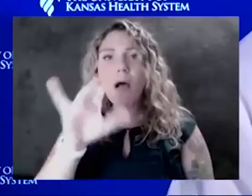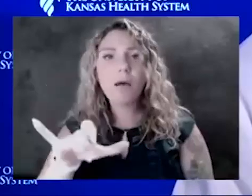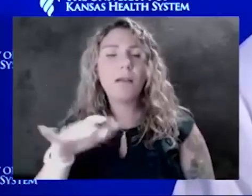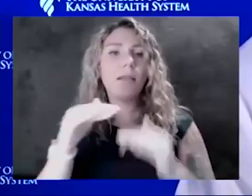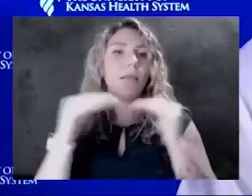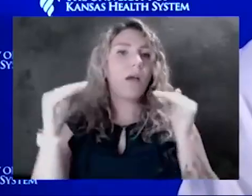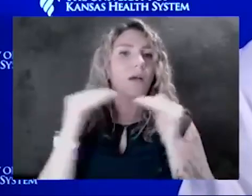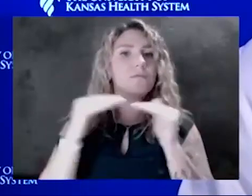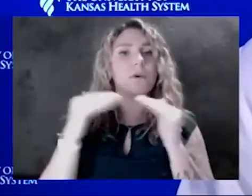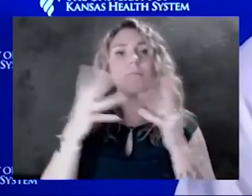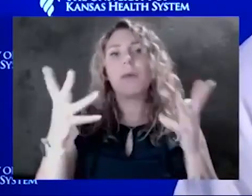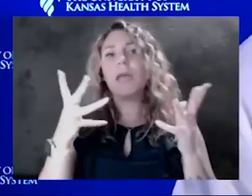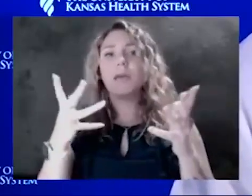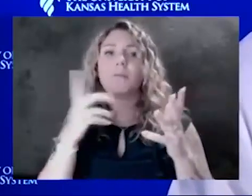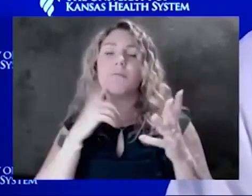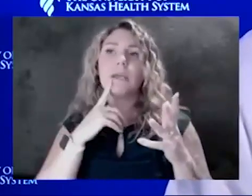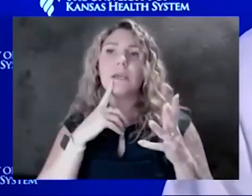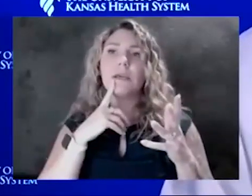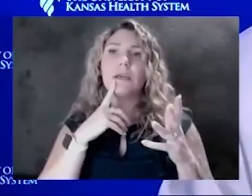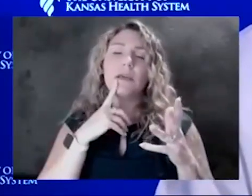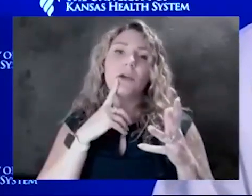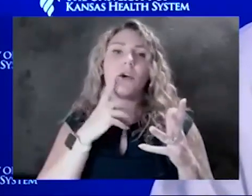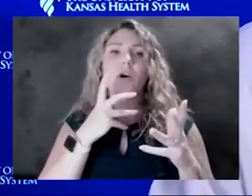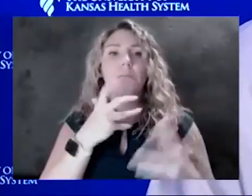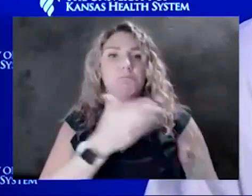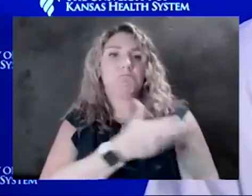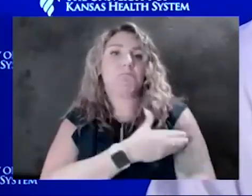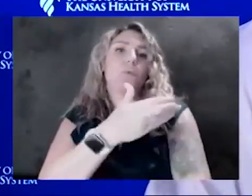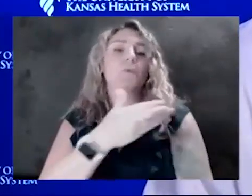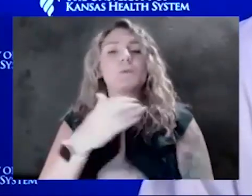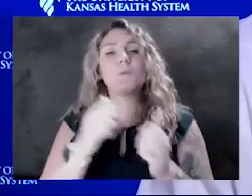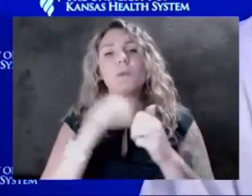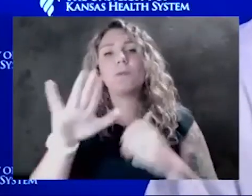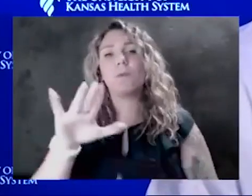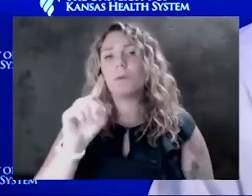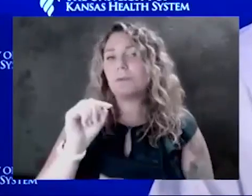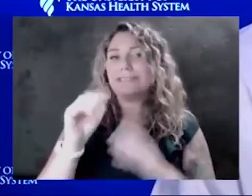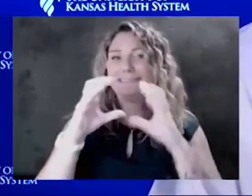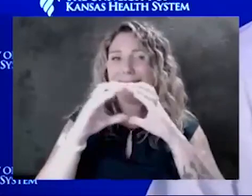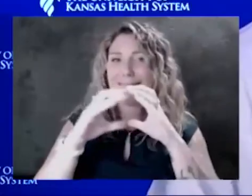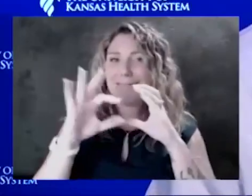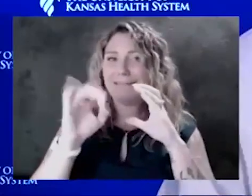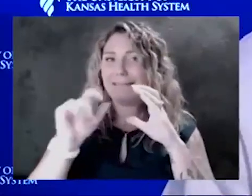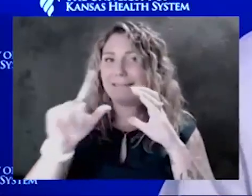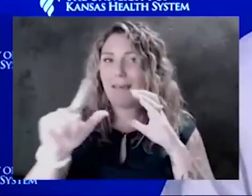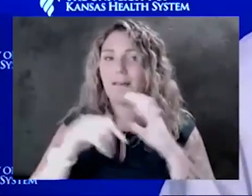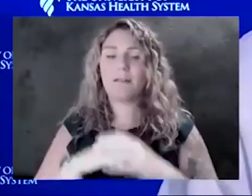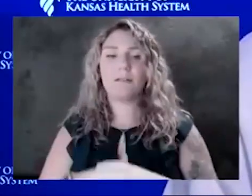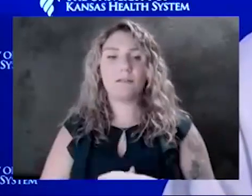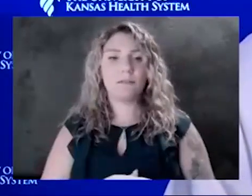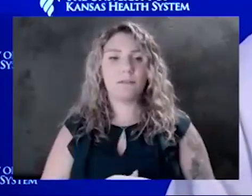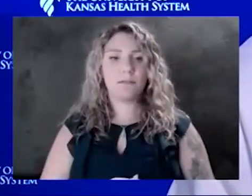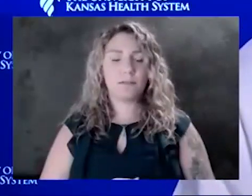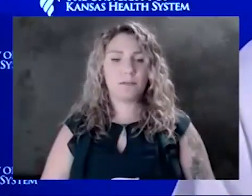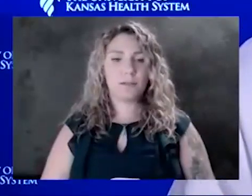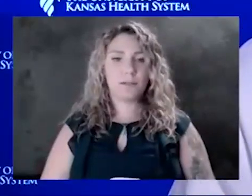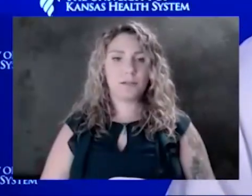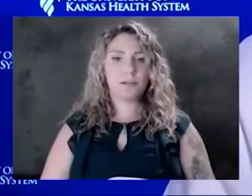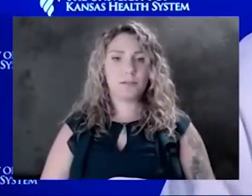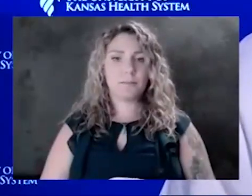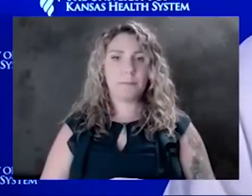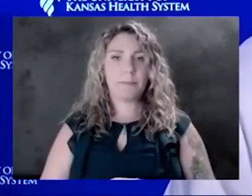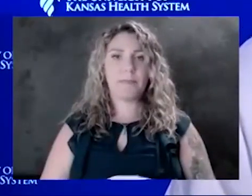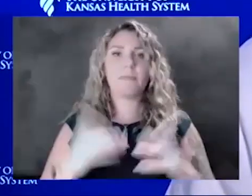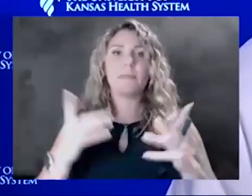in your T cell response as well. And so, you know, there was that argument being made that if you've